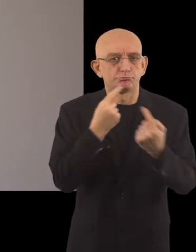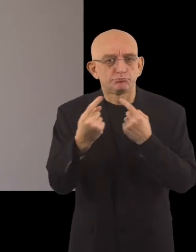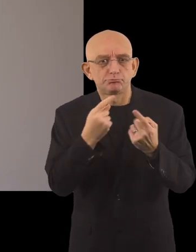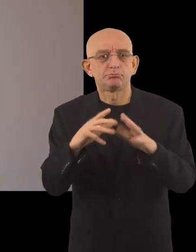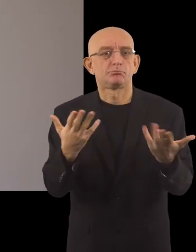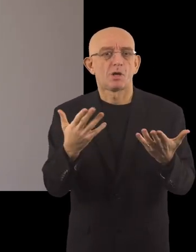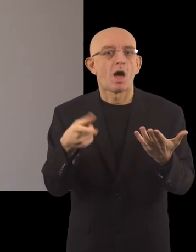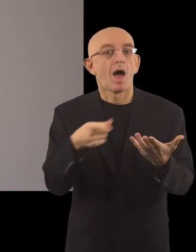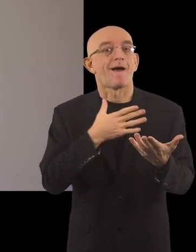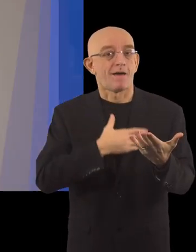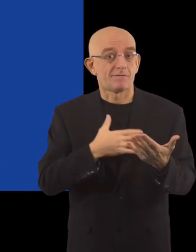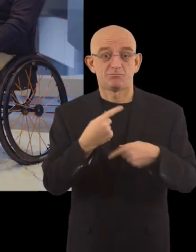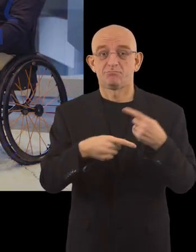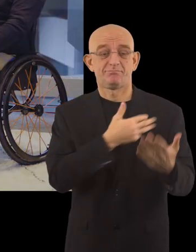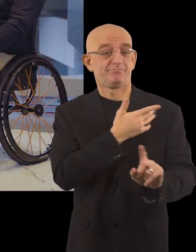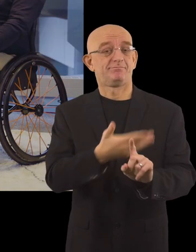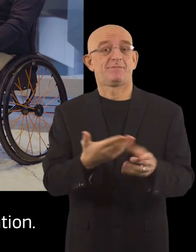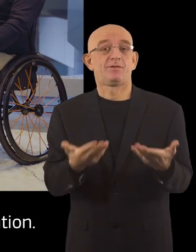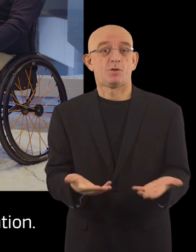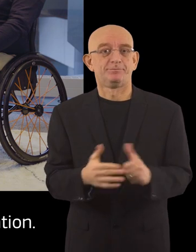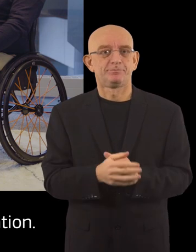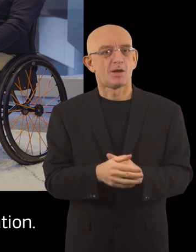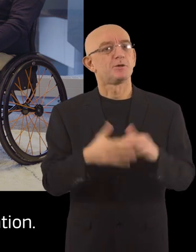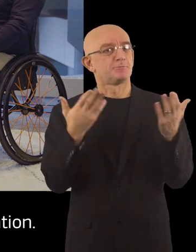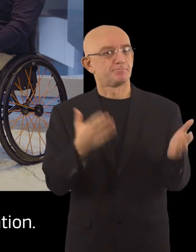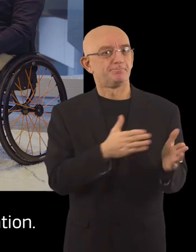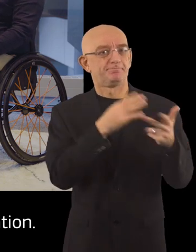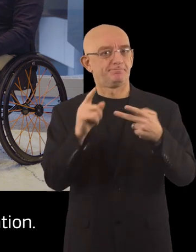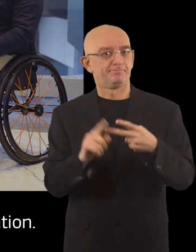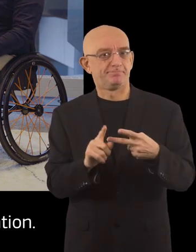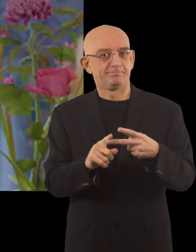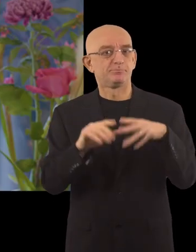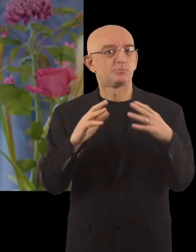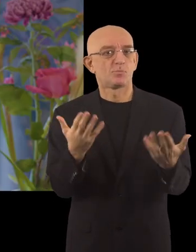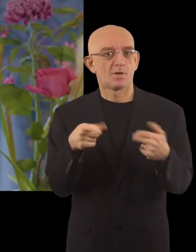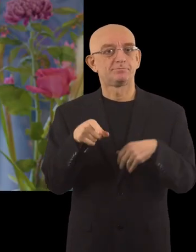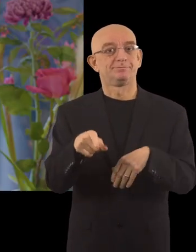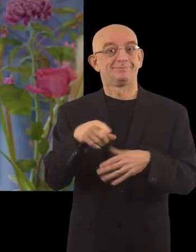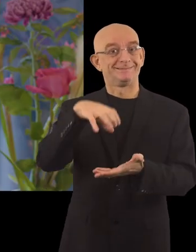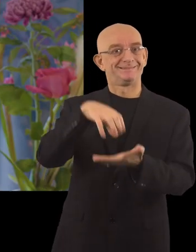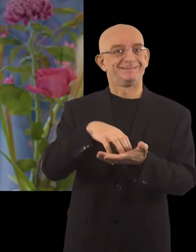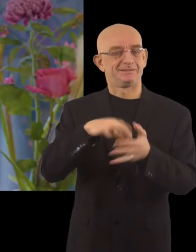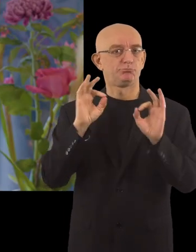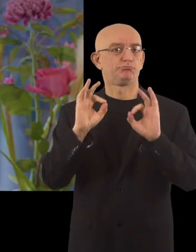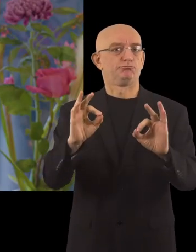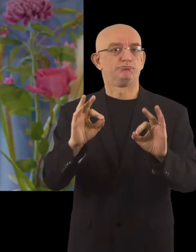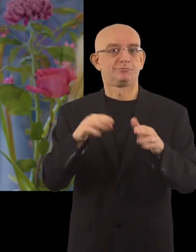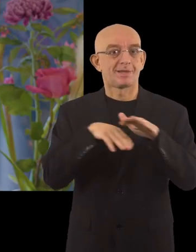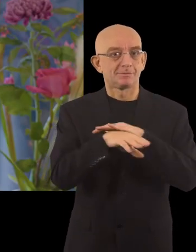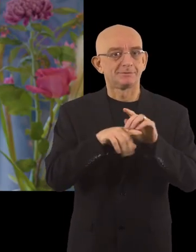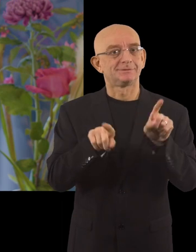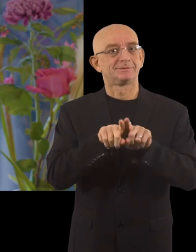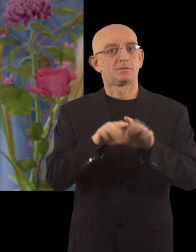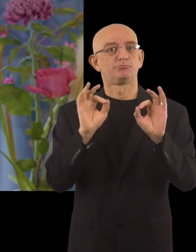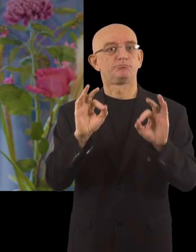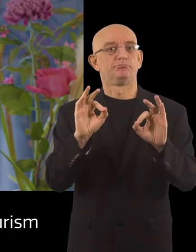Most of them is still available. Well, let's move to our second special mention. This city demonstrates accessibility as a business